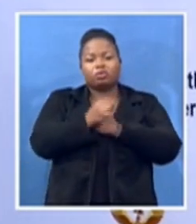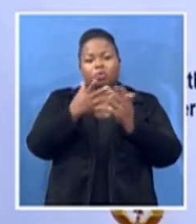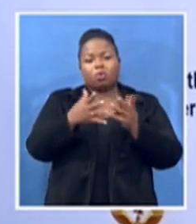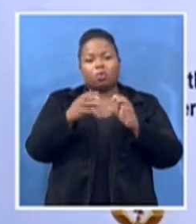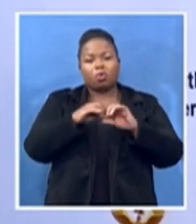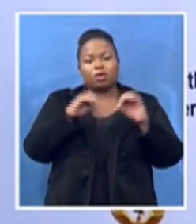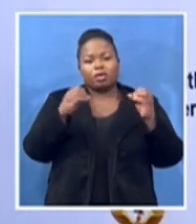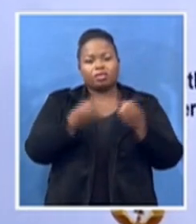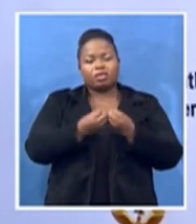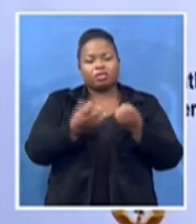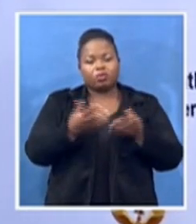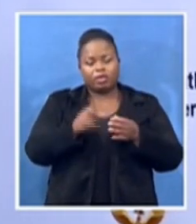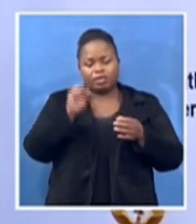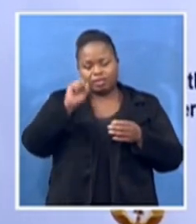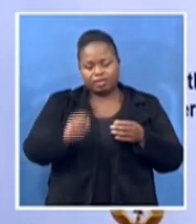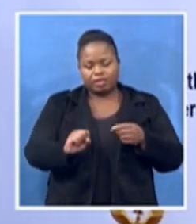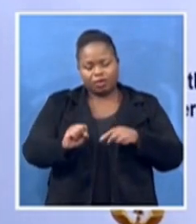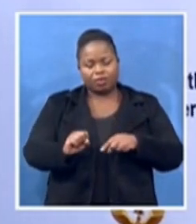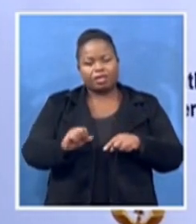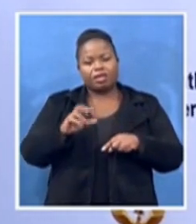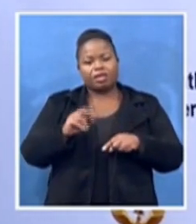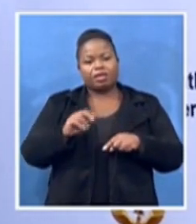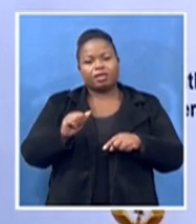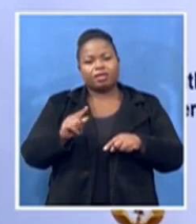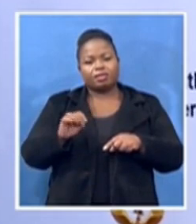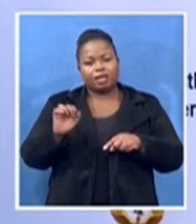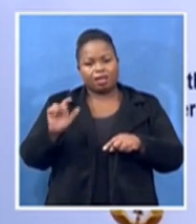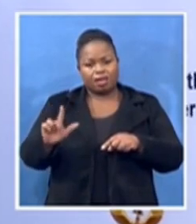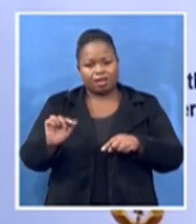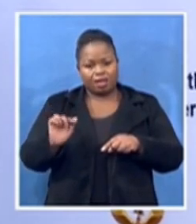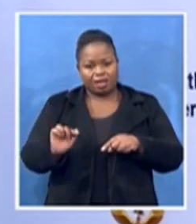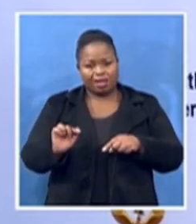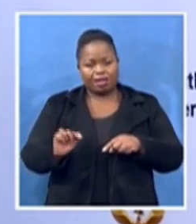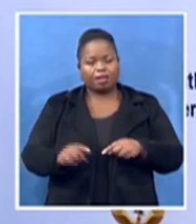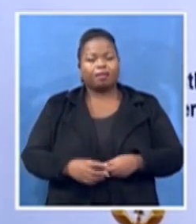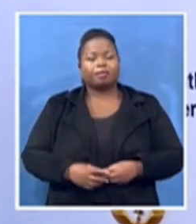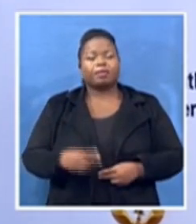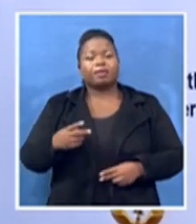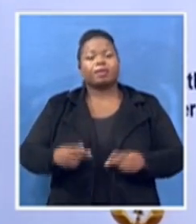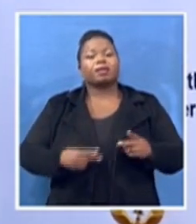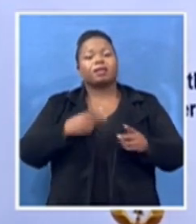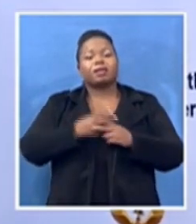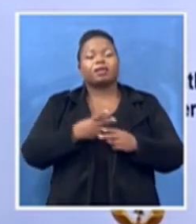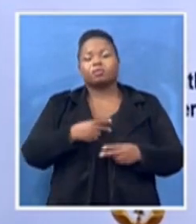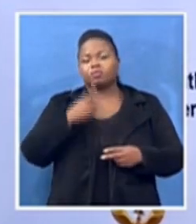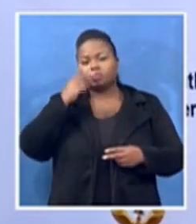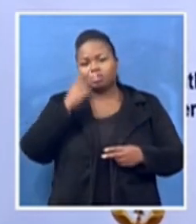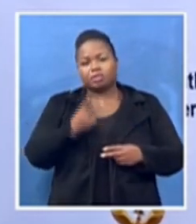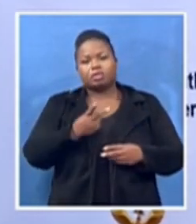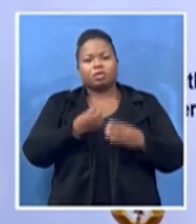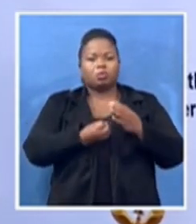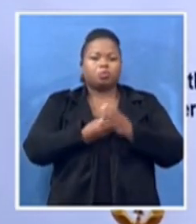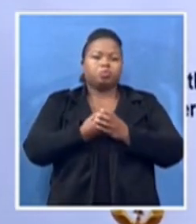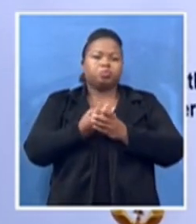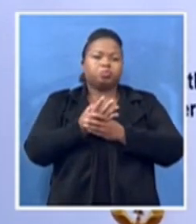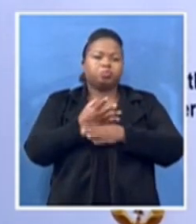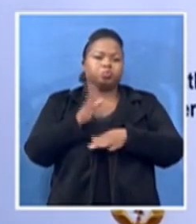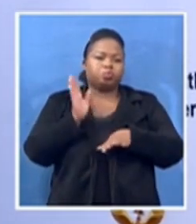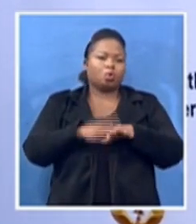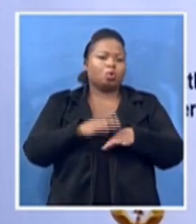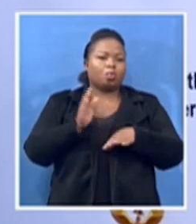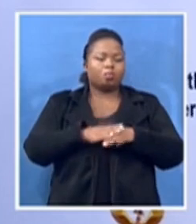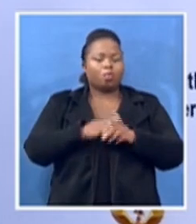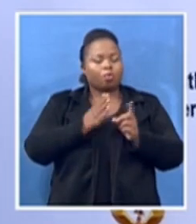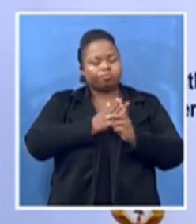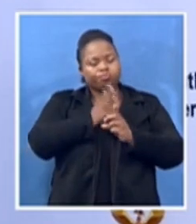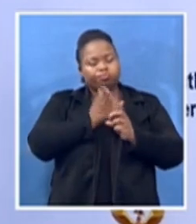rare indeed also of course we see his growth and his illustrious political involvement being you